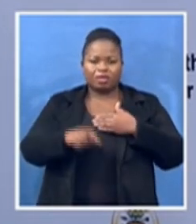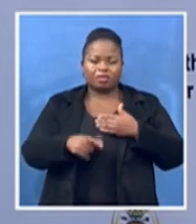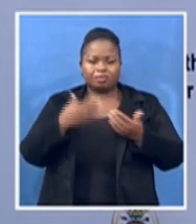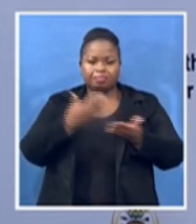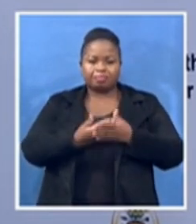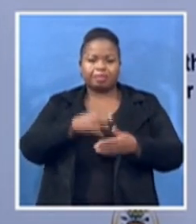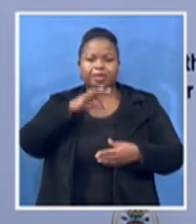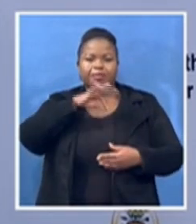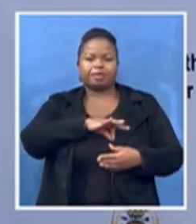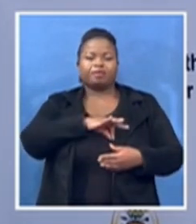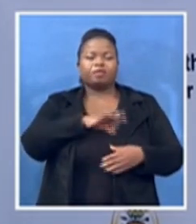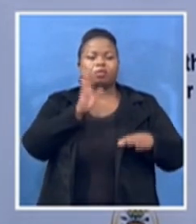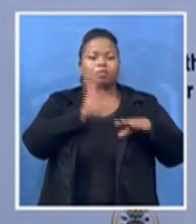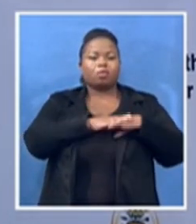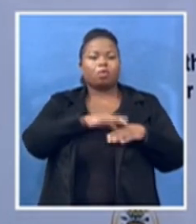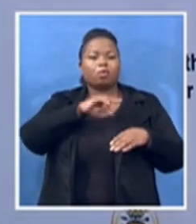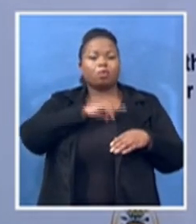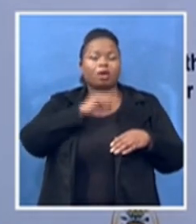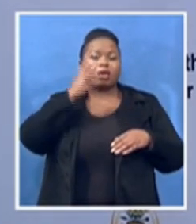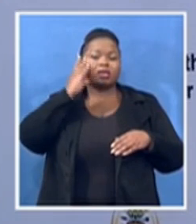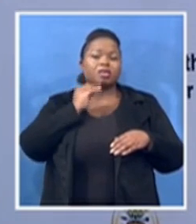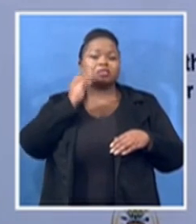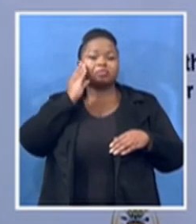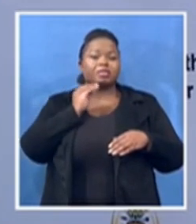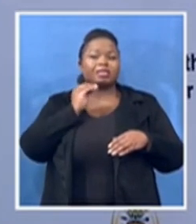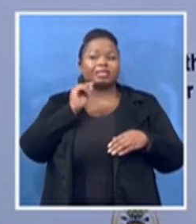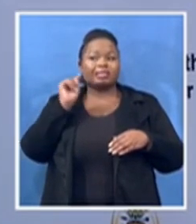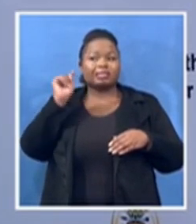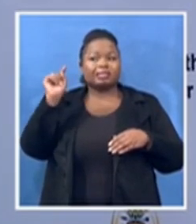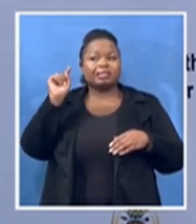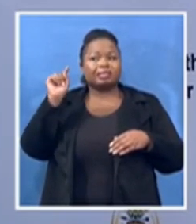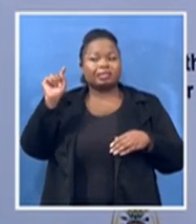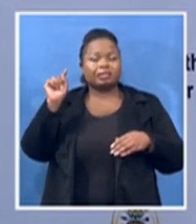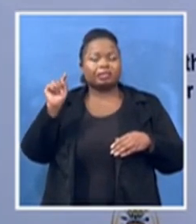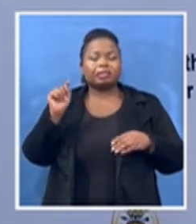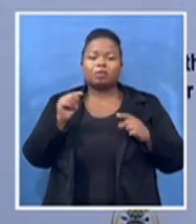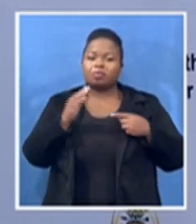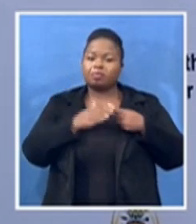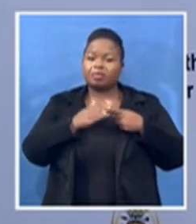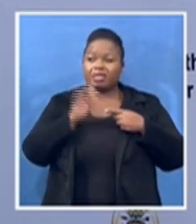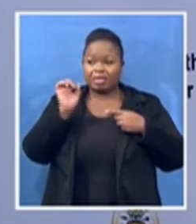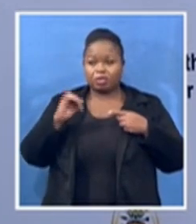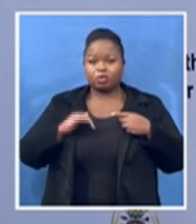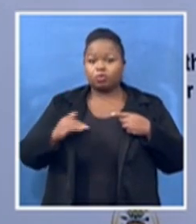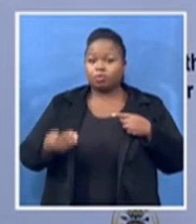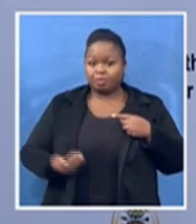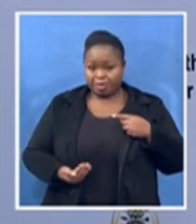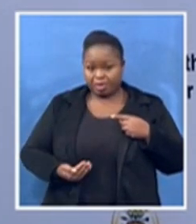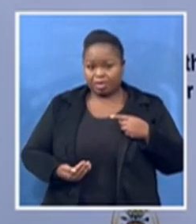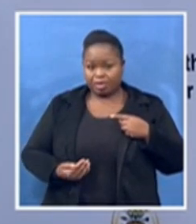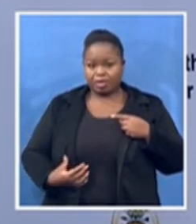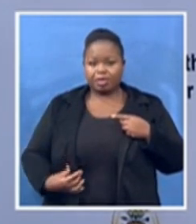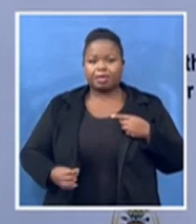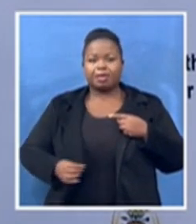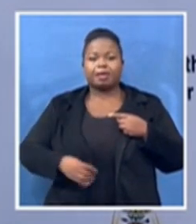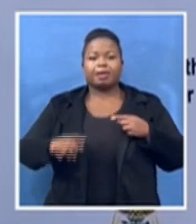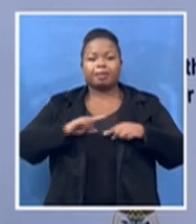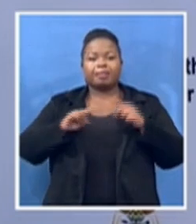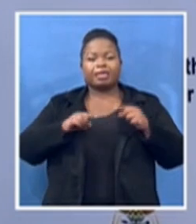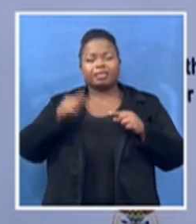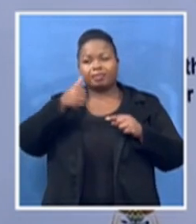who, though a woman, is not only their intellectual superior, but is besides